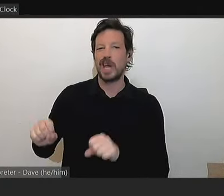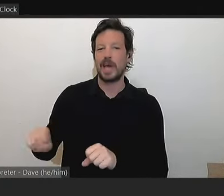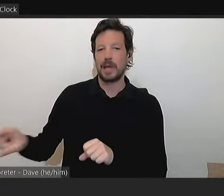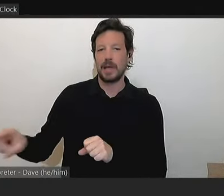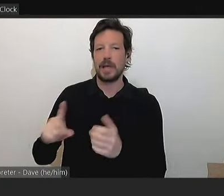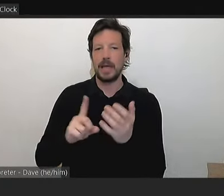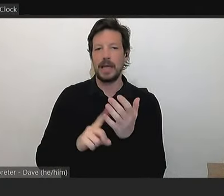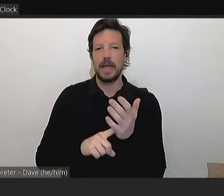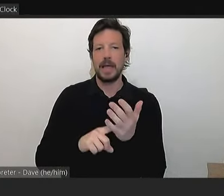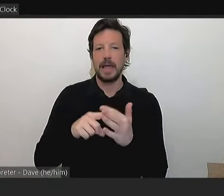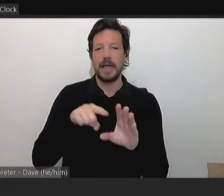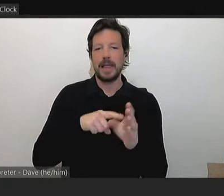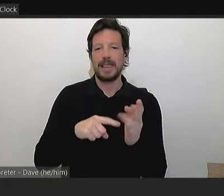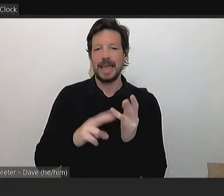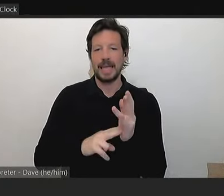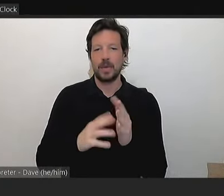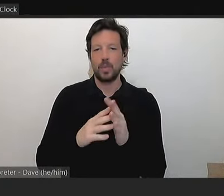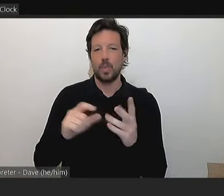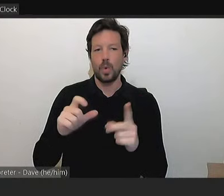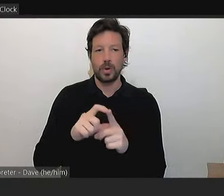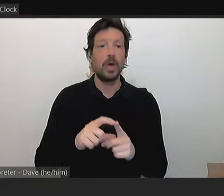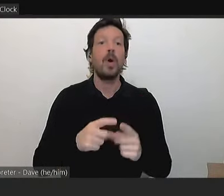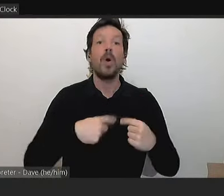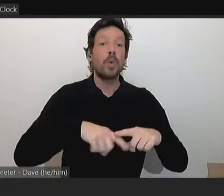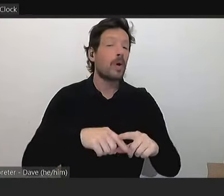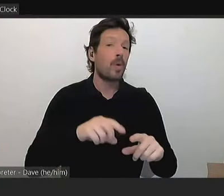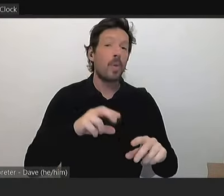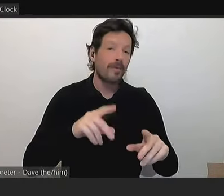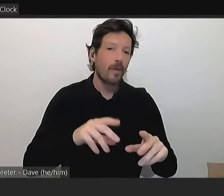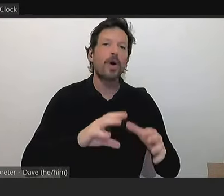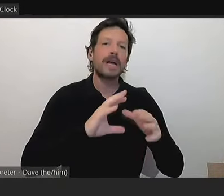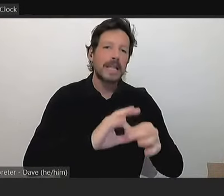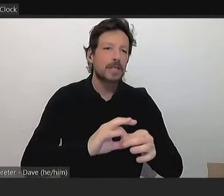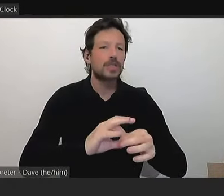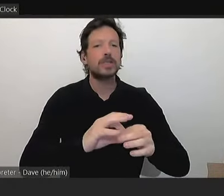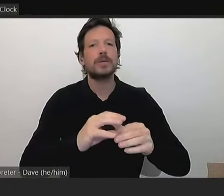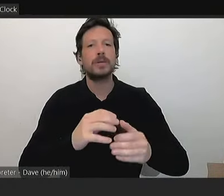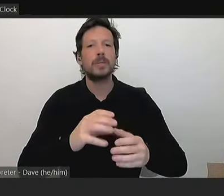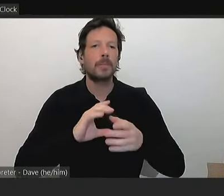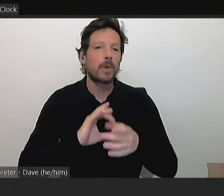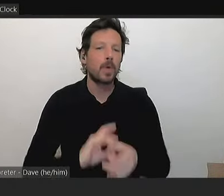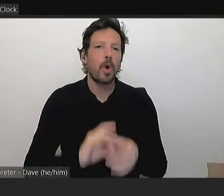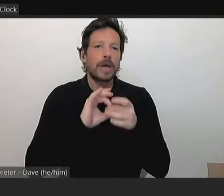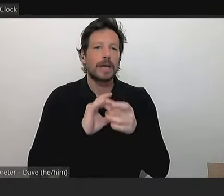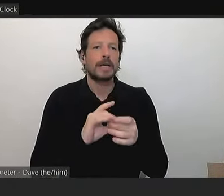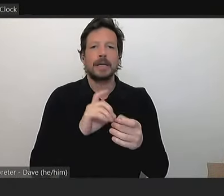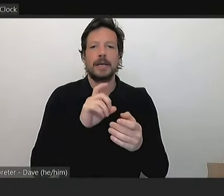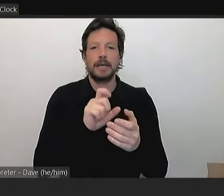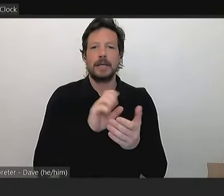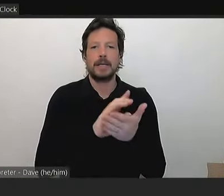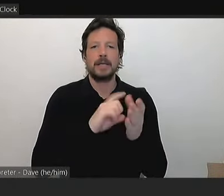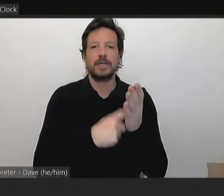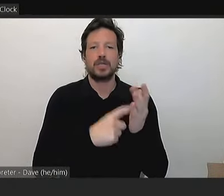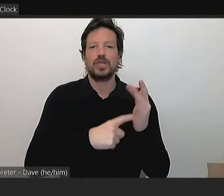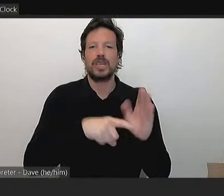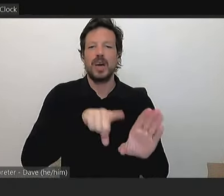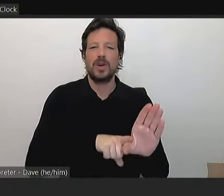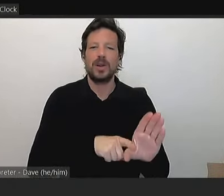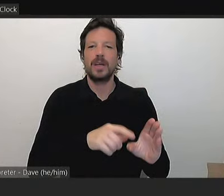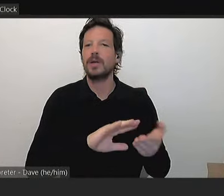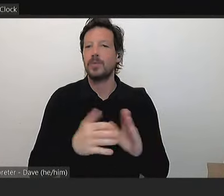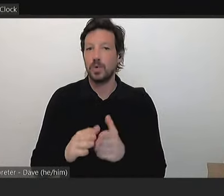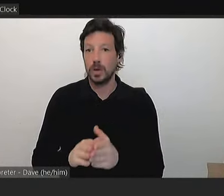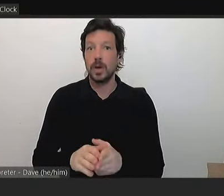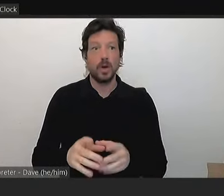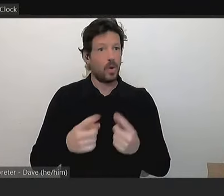is connection, belonging, charity and community. Our club is determined to make a difference to the lives of the